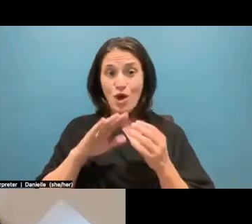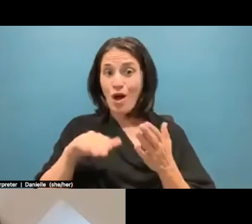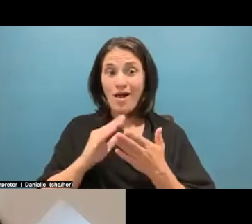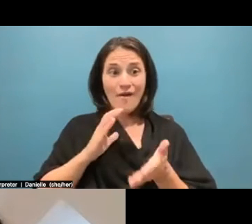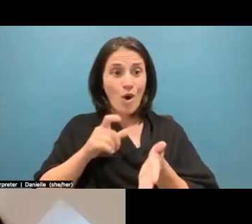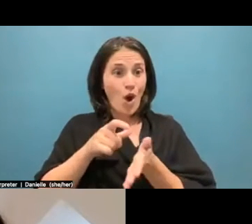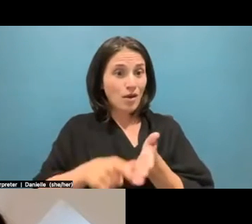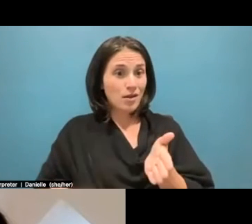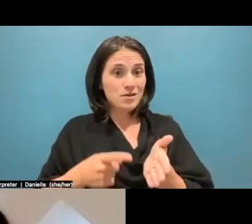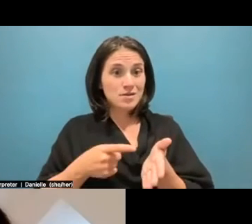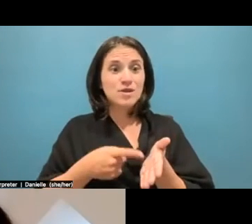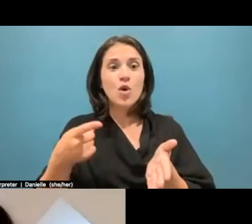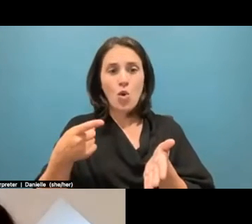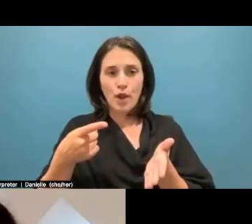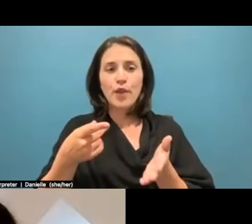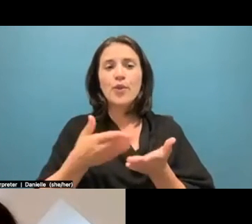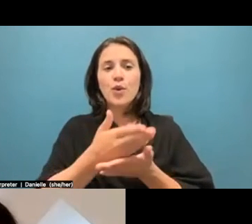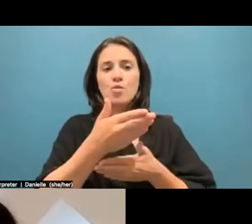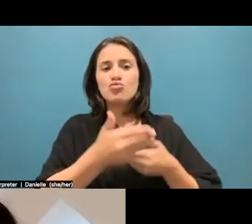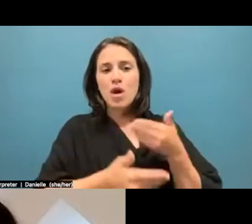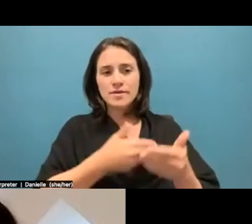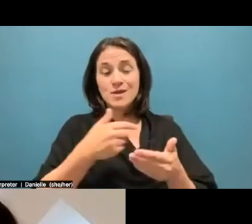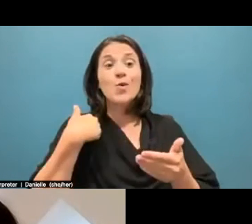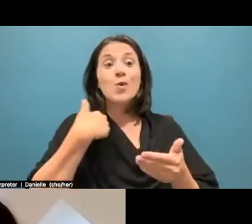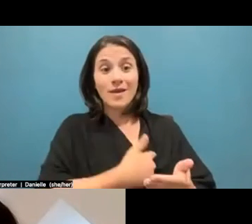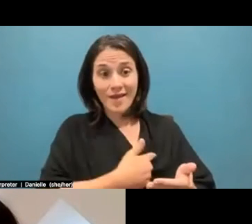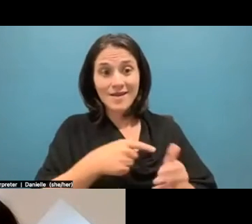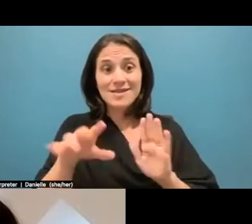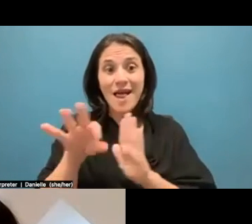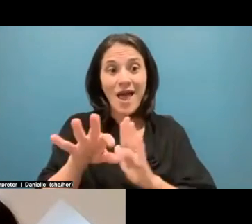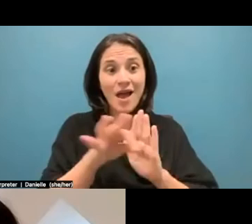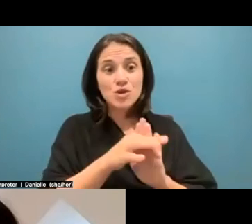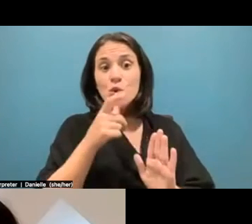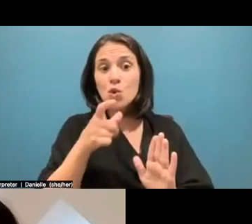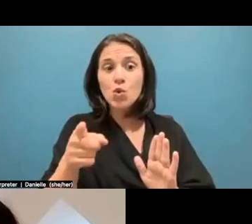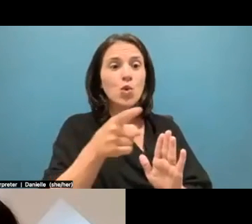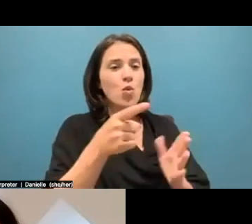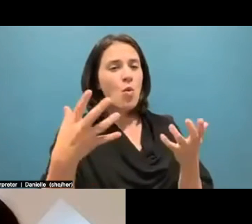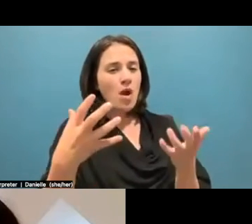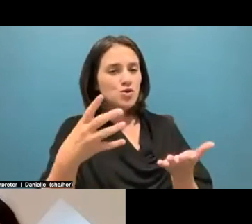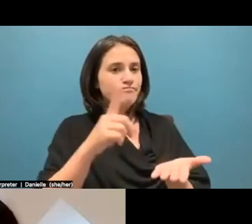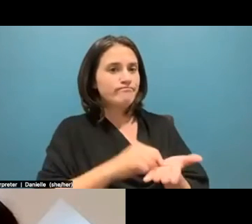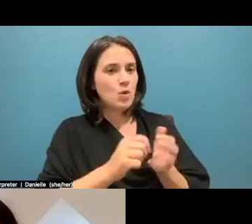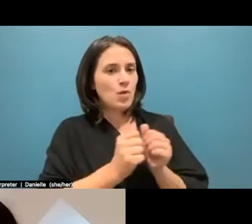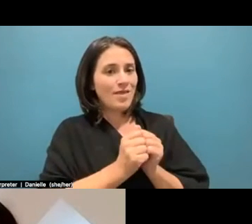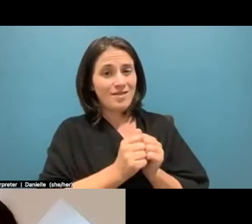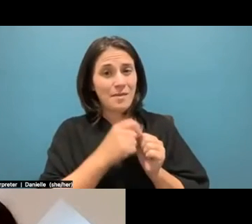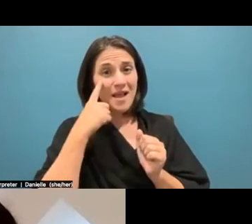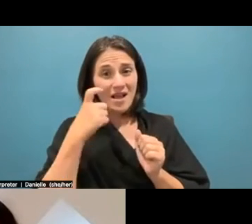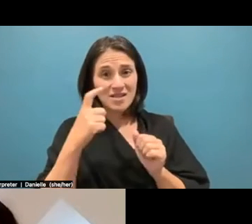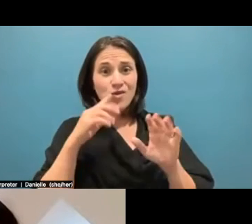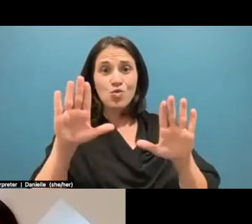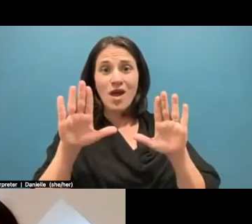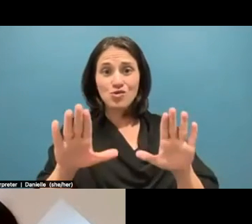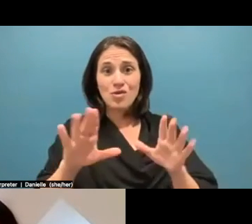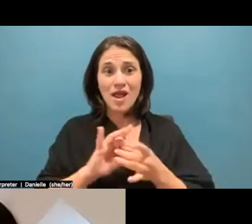of now we get to select who we want to do, uh, articles with and who we don't simply because of the great relationships that we have had.